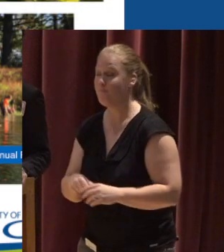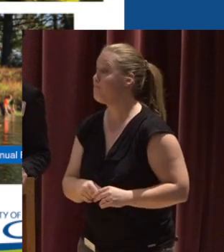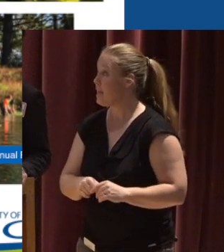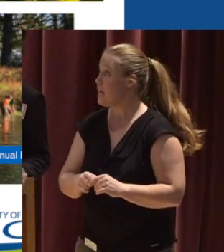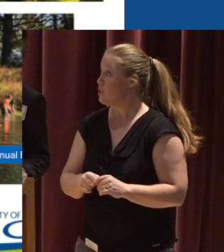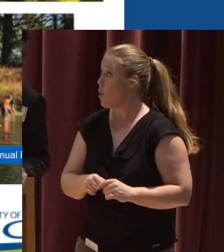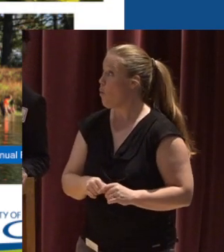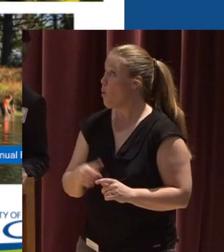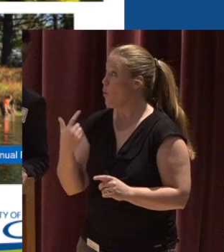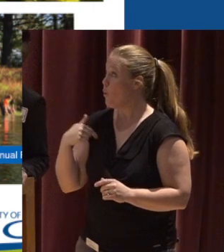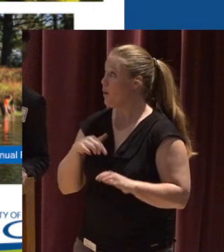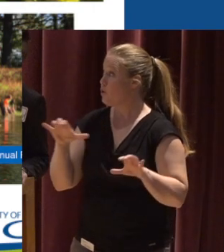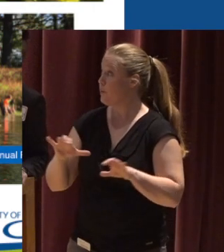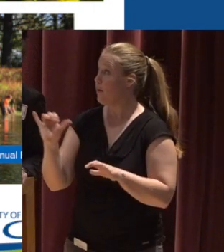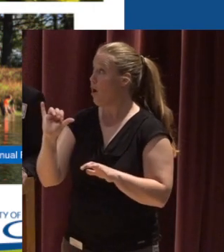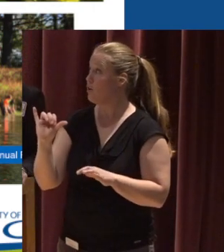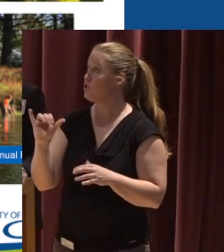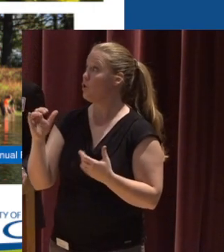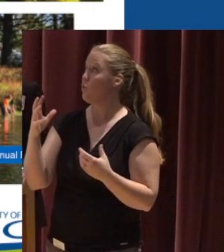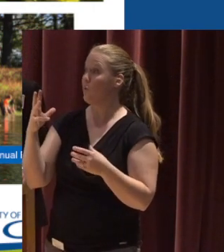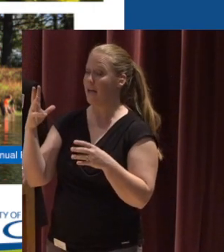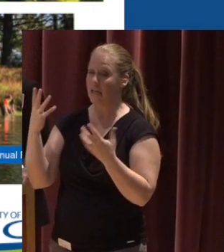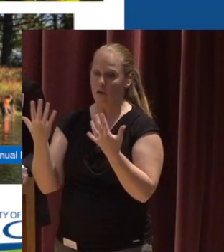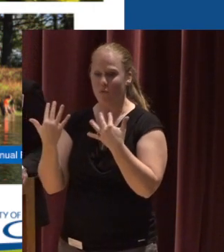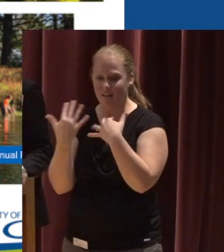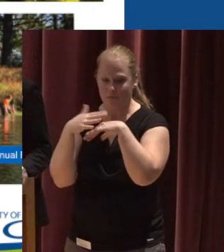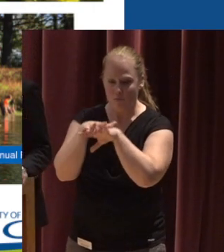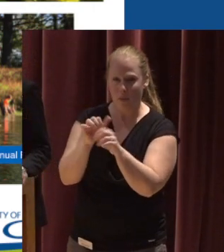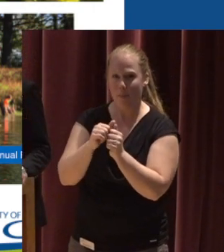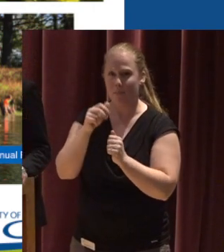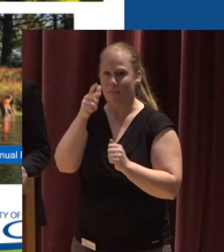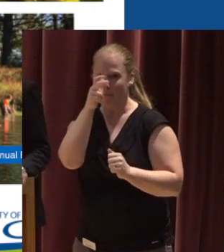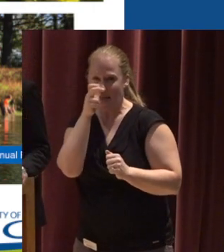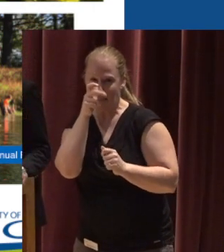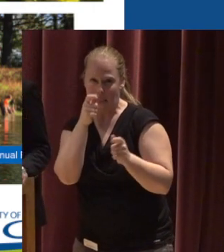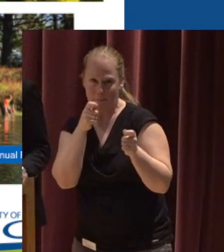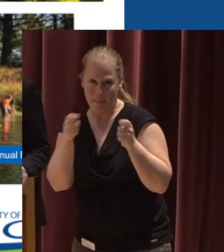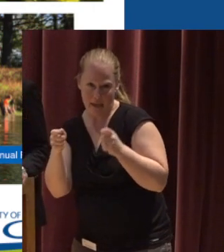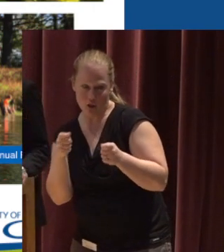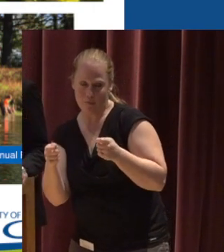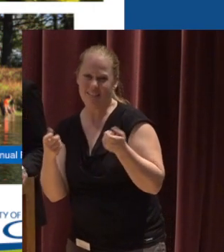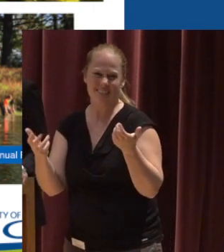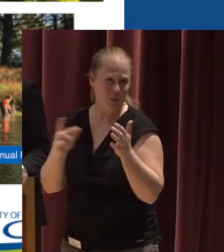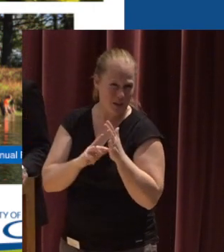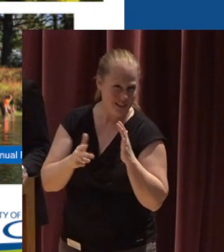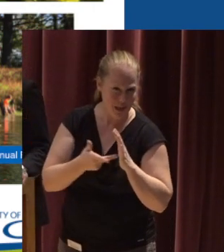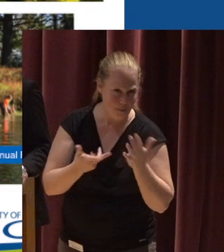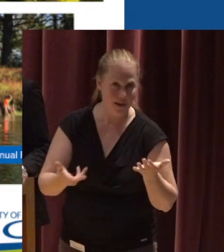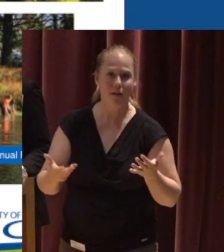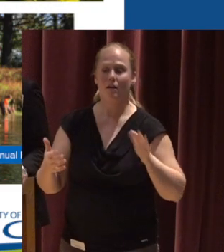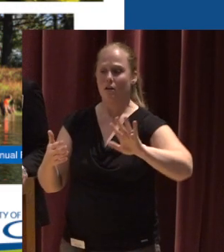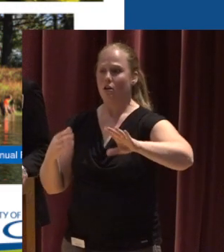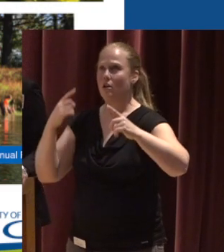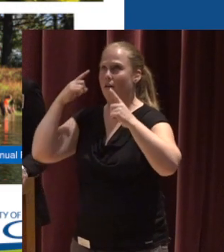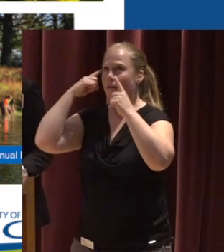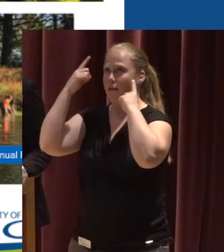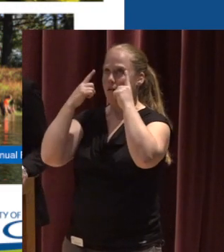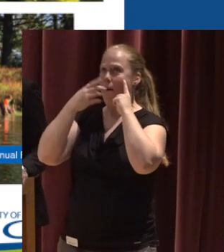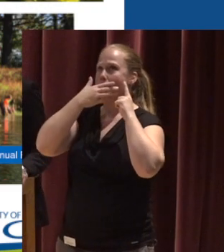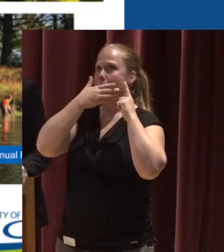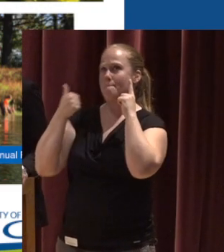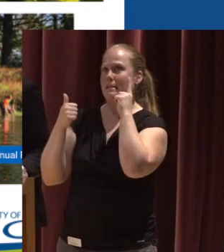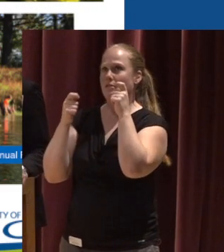actually also doing integrated pest management And it's a big fancy word And all it really means is using your head to think about the best